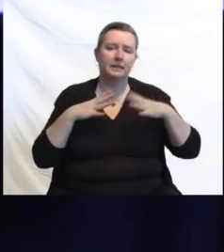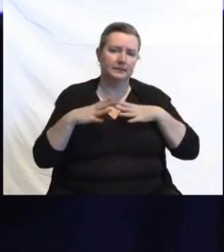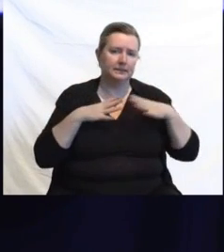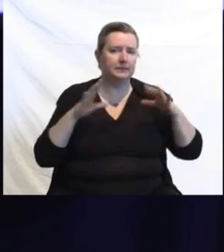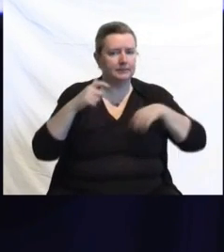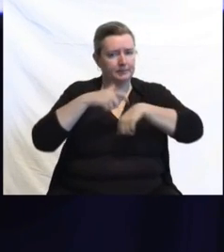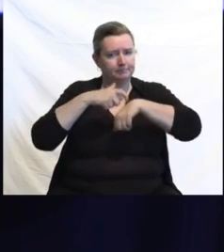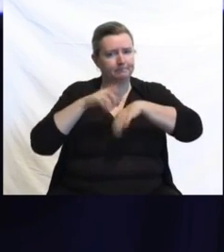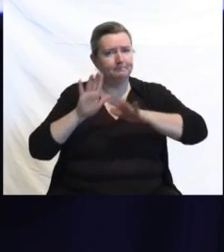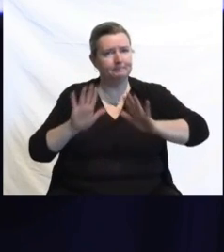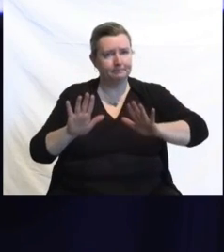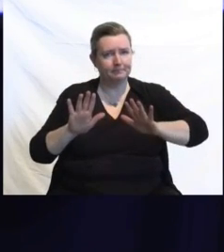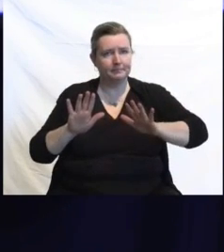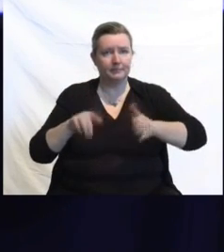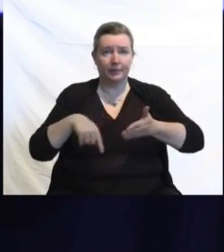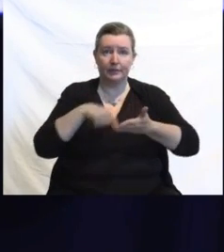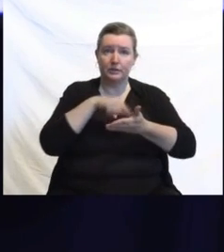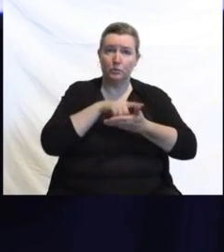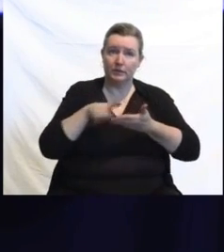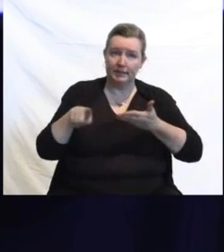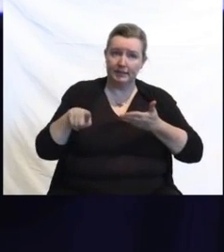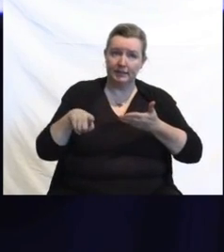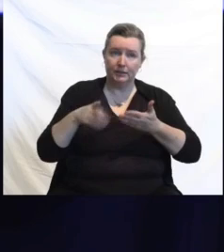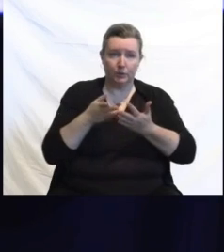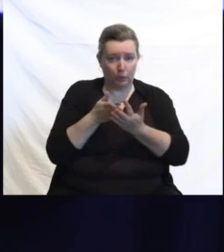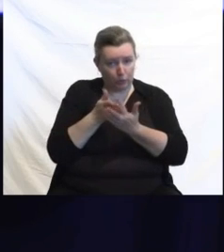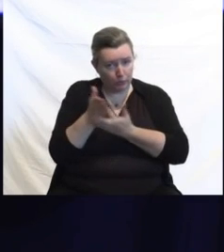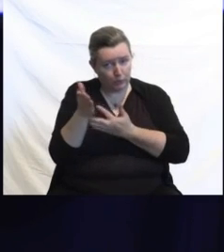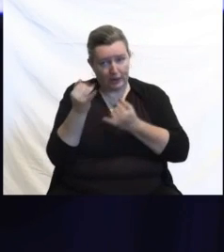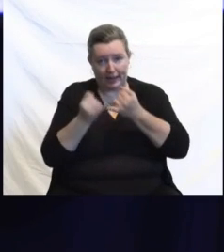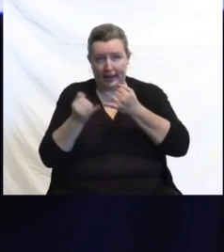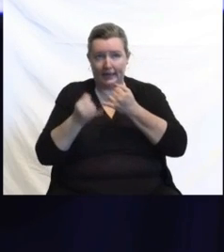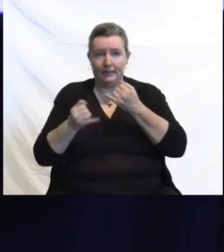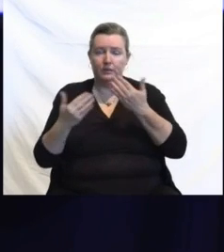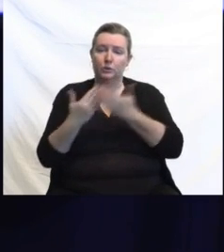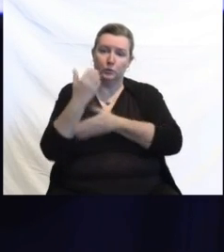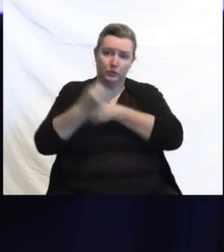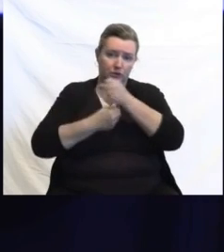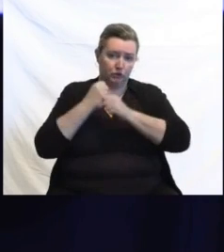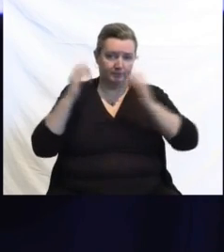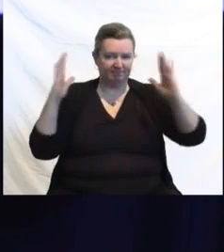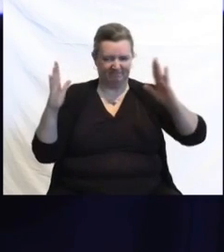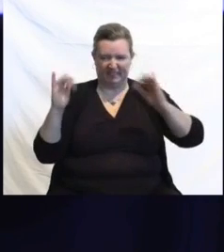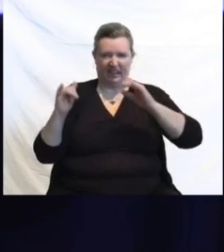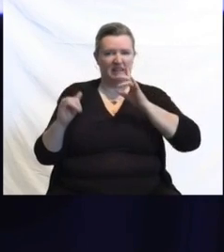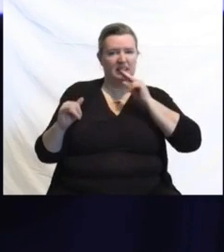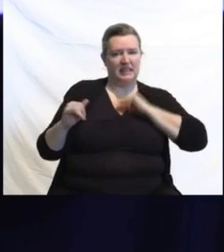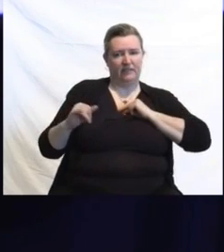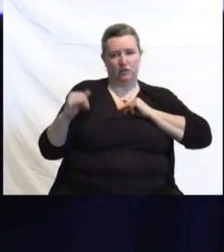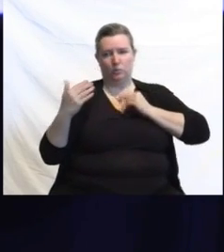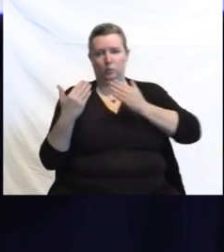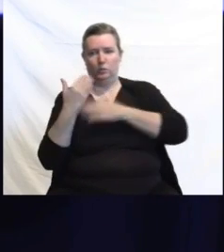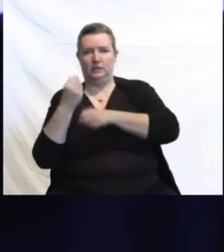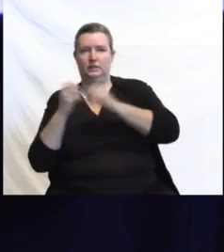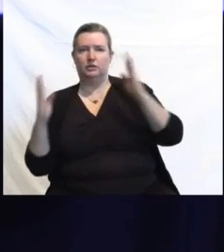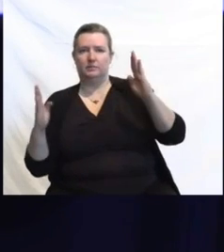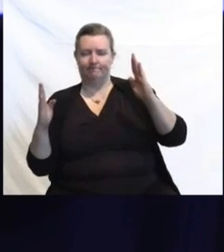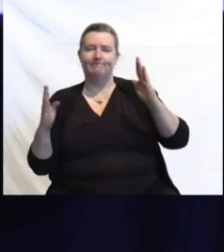through the end of the new year, there will be additional supplemental patrols out there on our highways and throughout the towns that we cover,